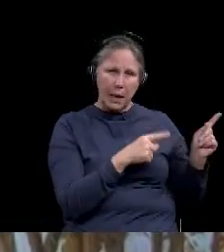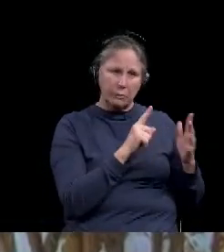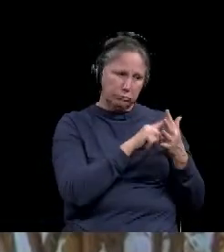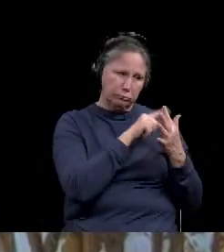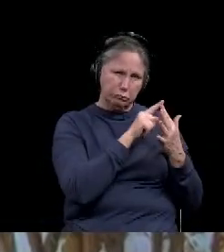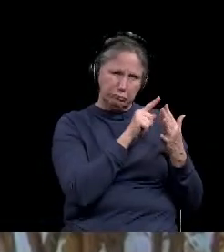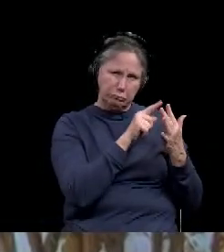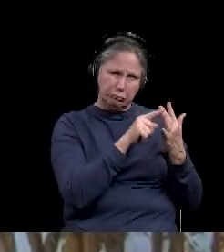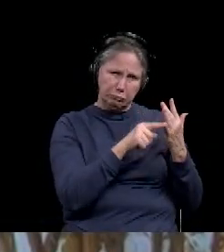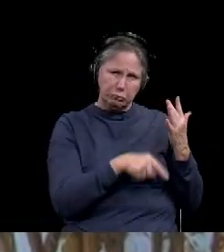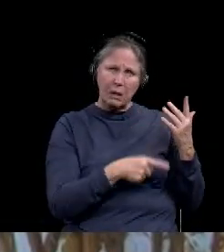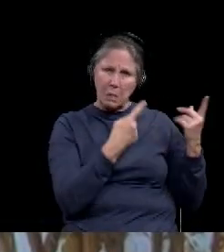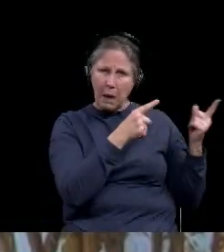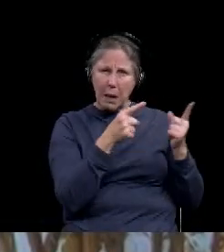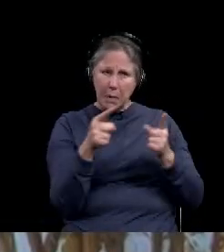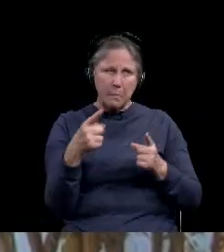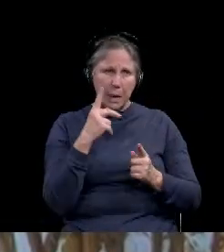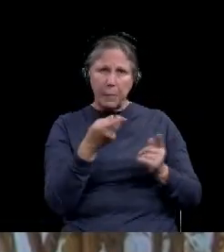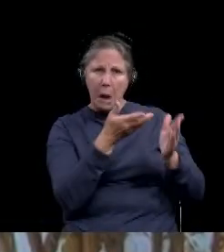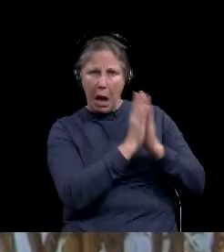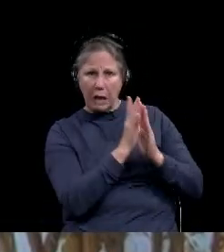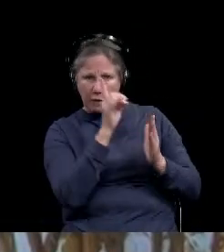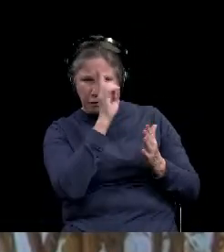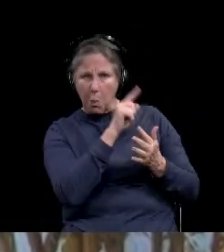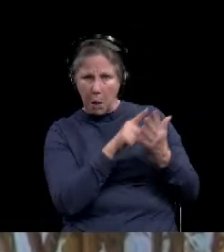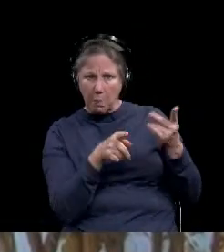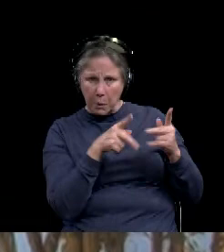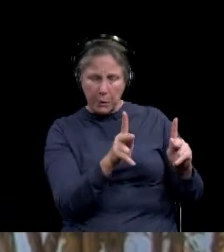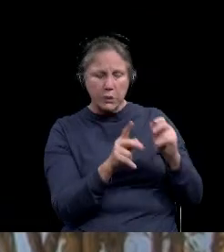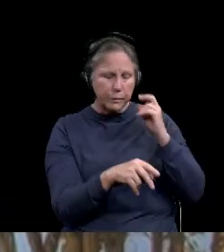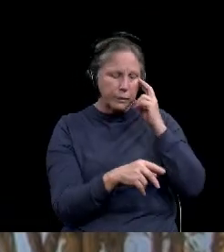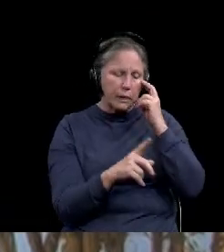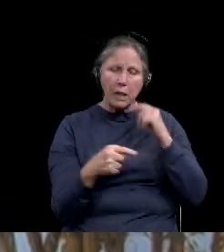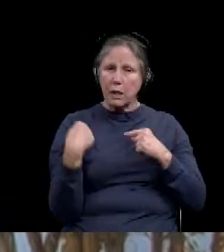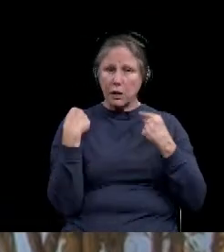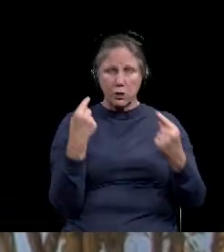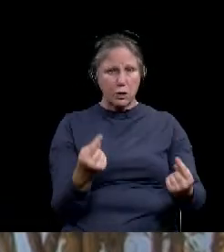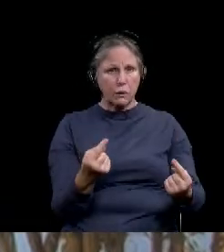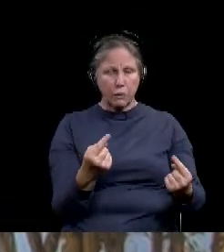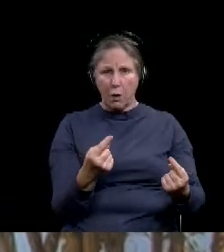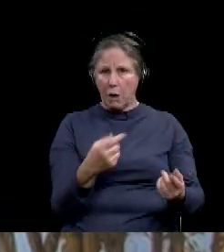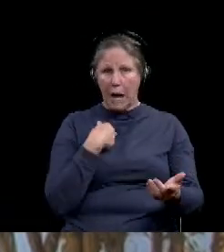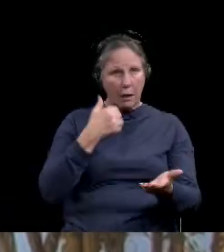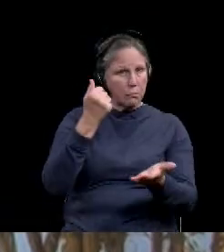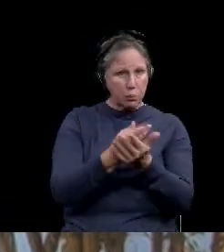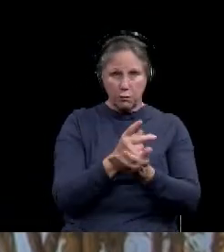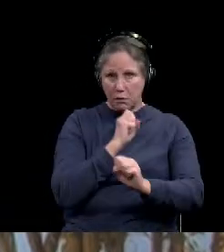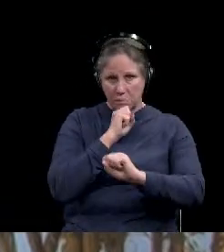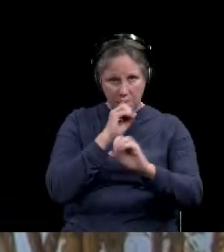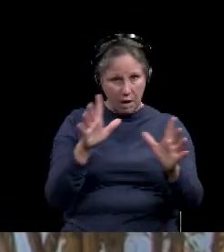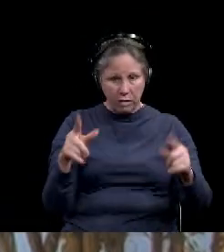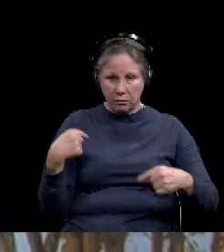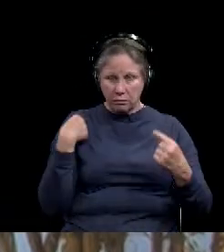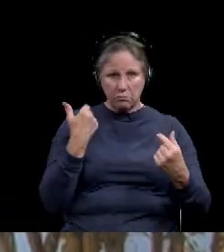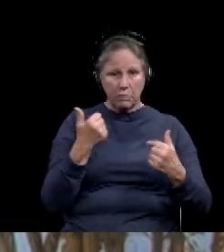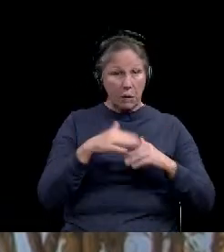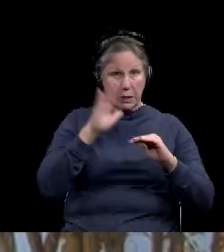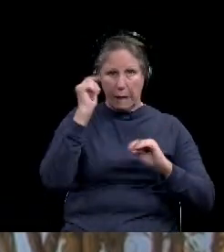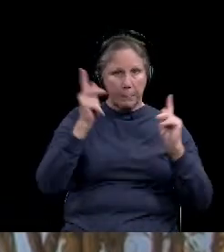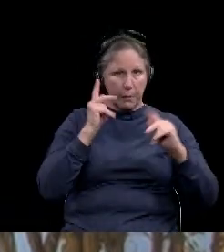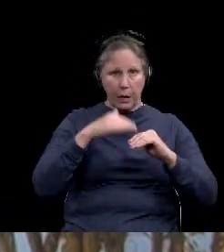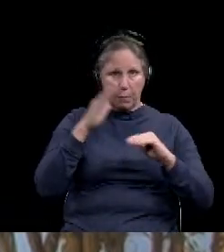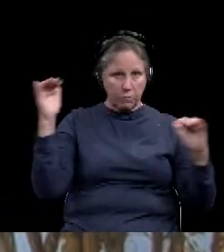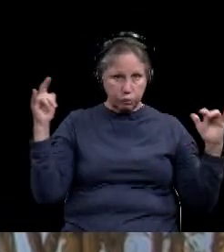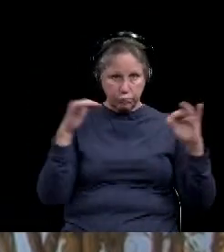lot of these events on a fairly regular basis. And, um, so far we have not approved. I have not approved any event over, over 10, uh, people,